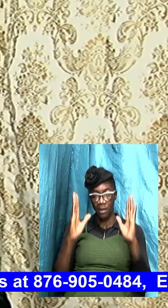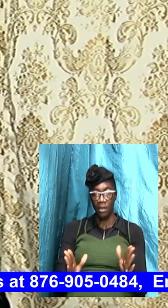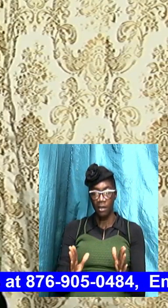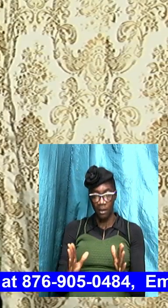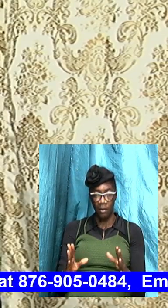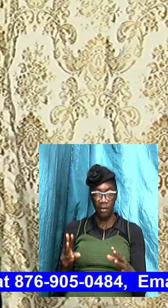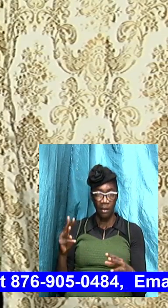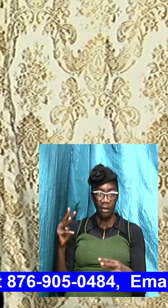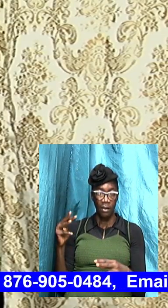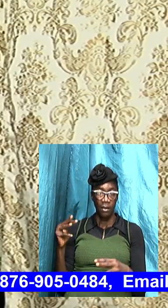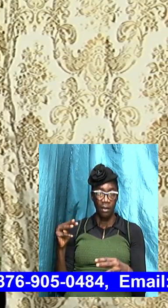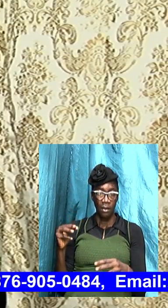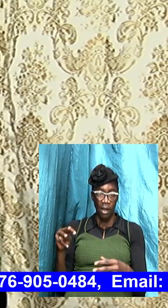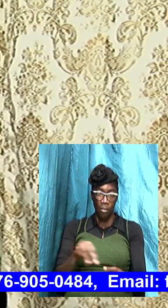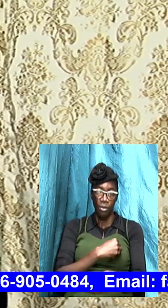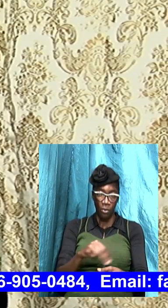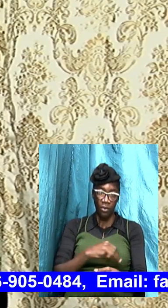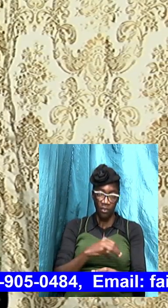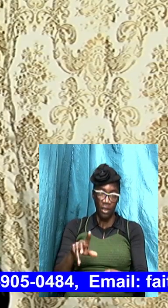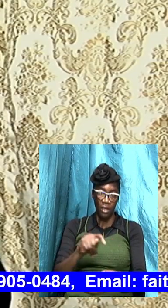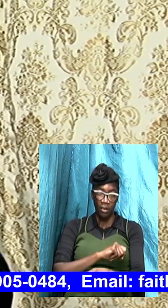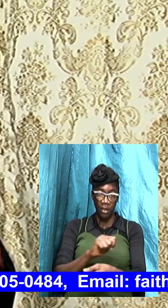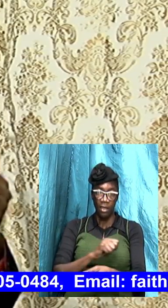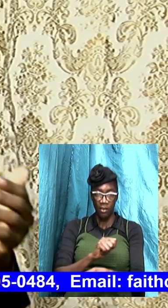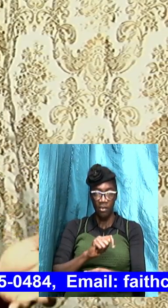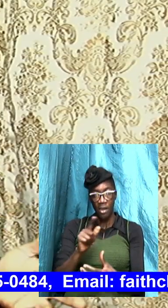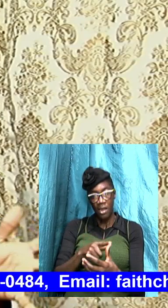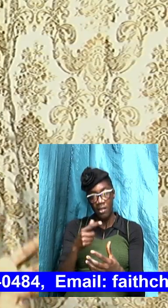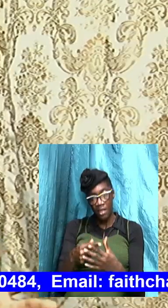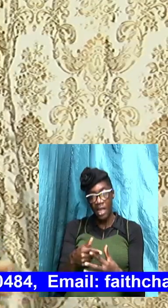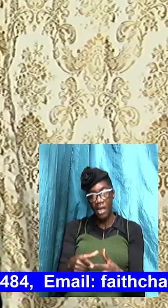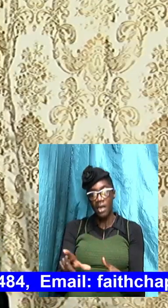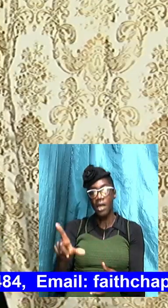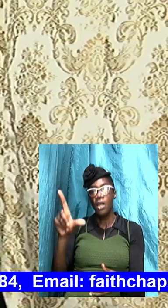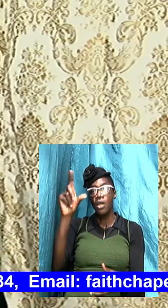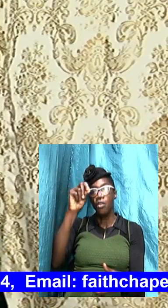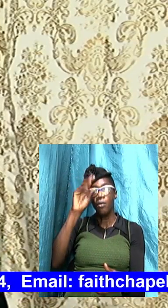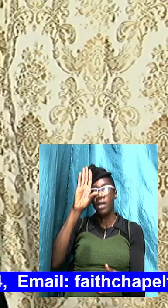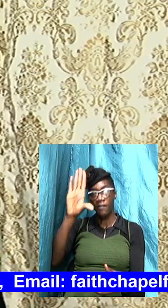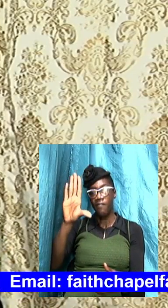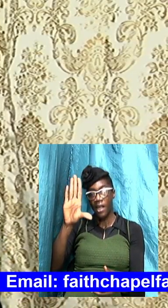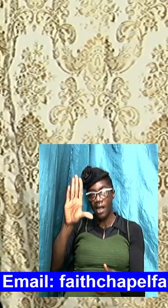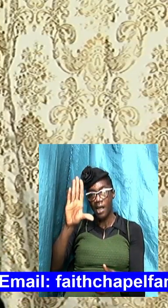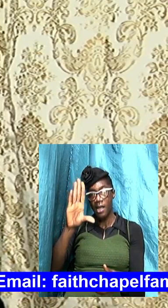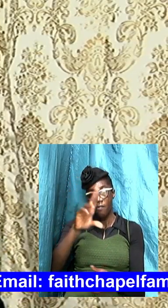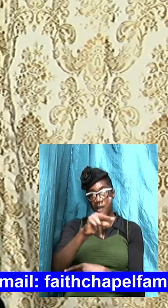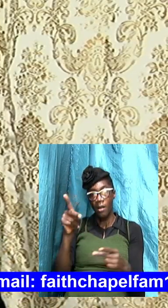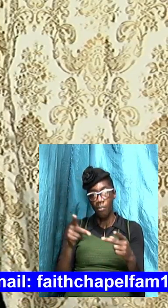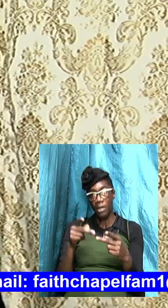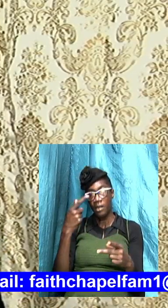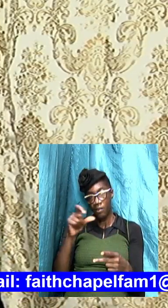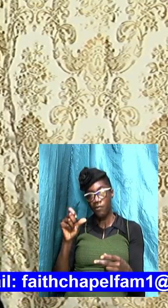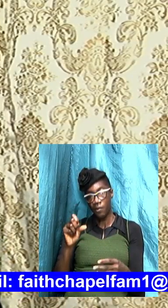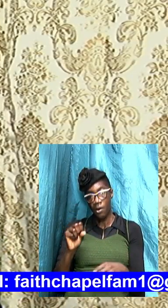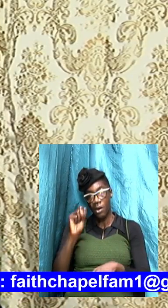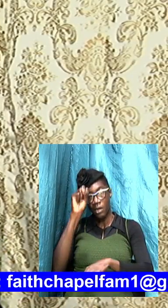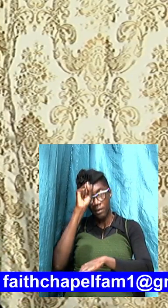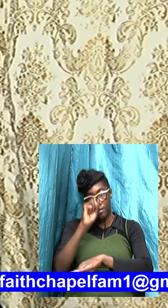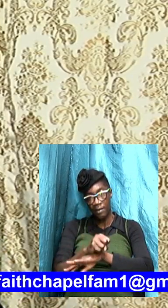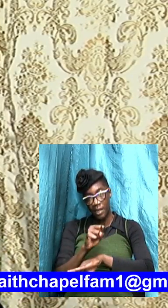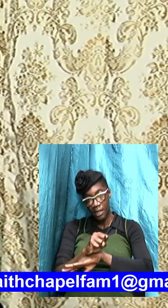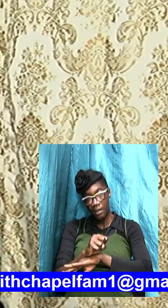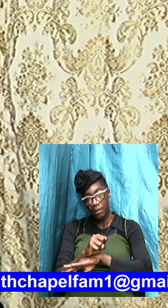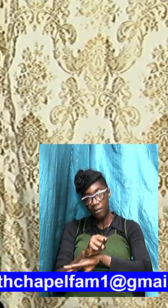and then we will have another 25 spaces for saints now it is